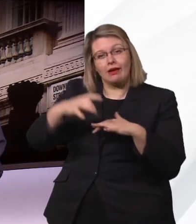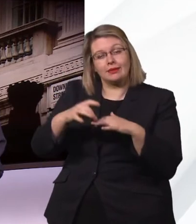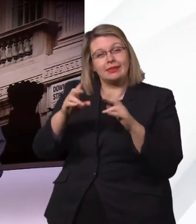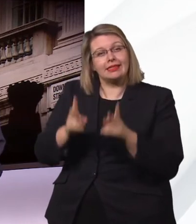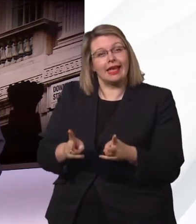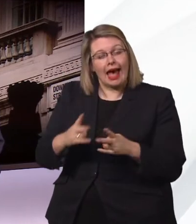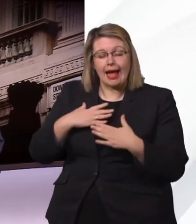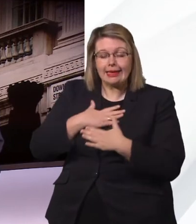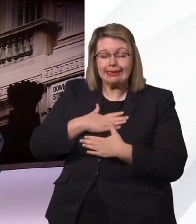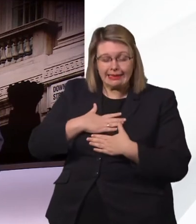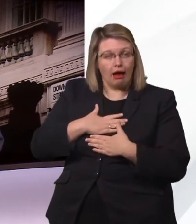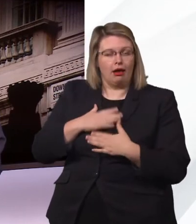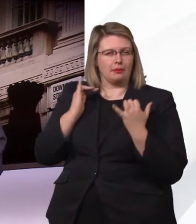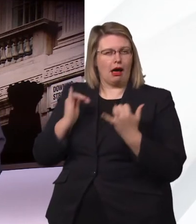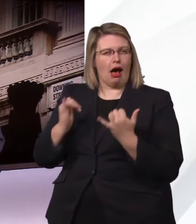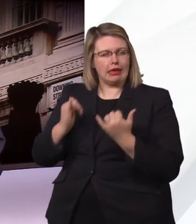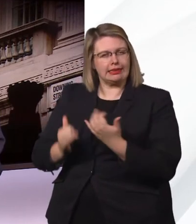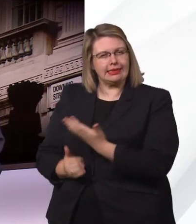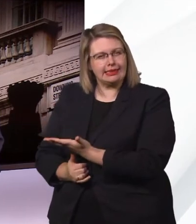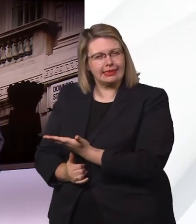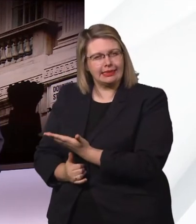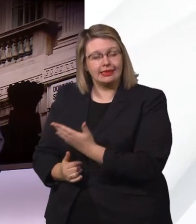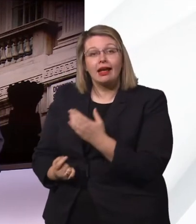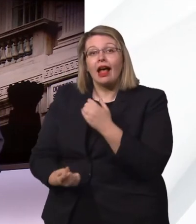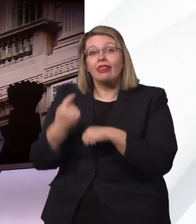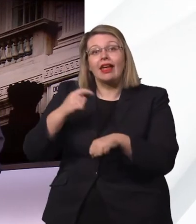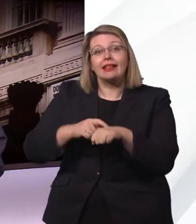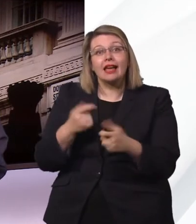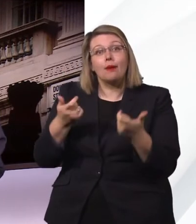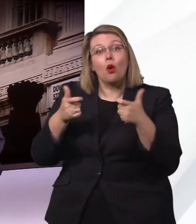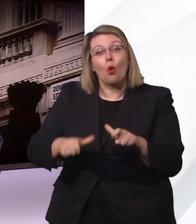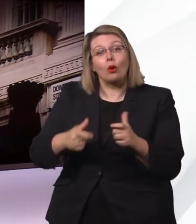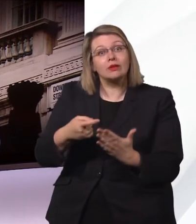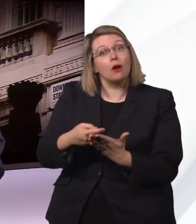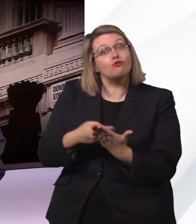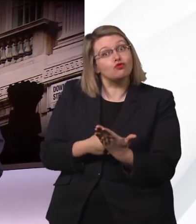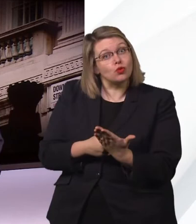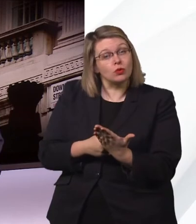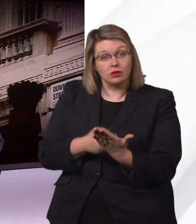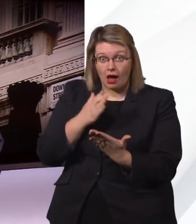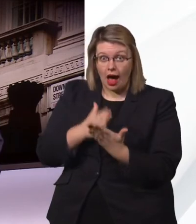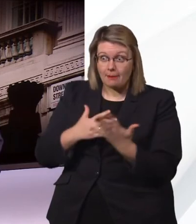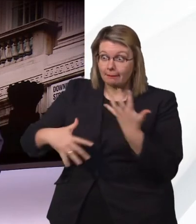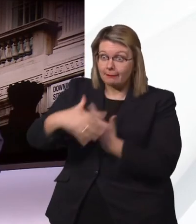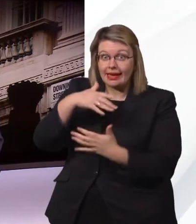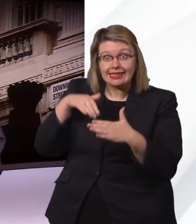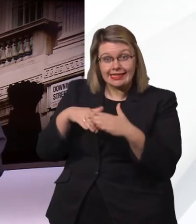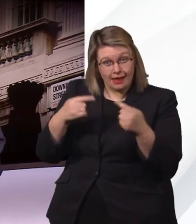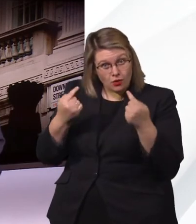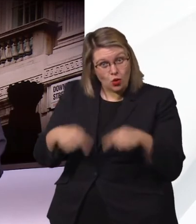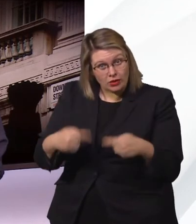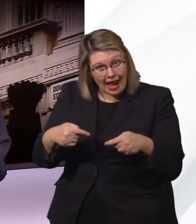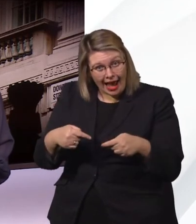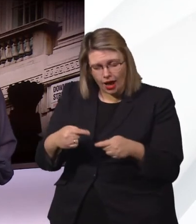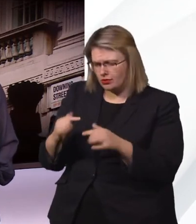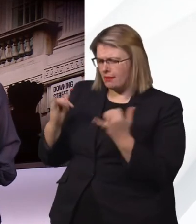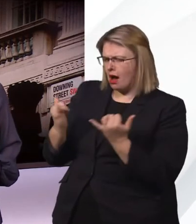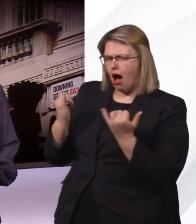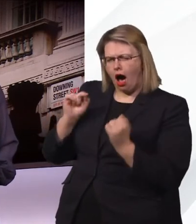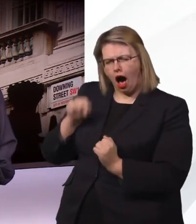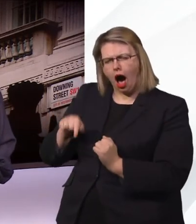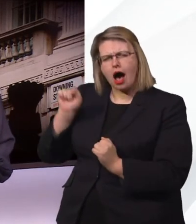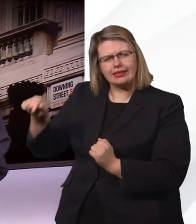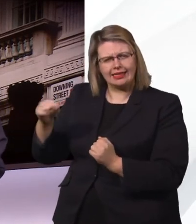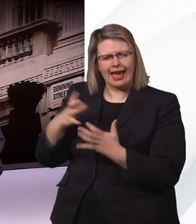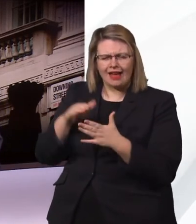banned indoor mixing, but reports suggest there was drinking and dancing until the early hours. The Prime Minister wasn't at the